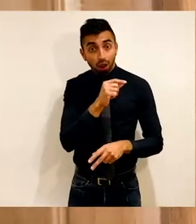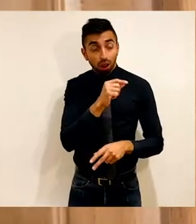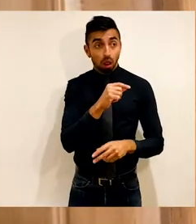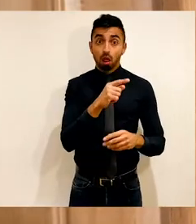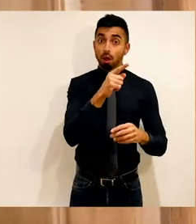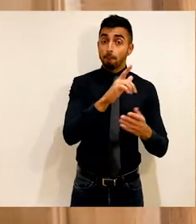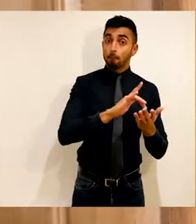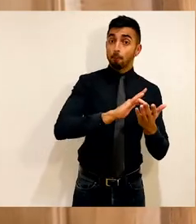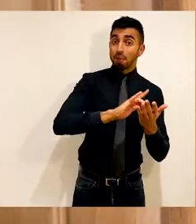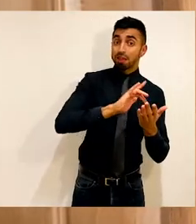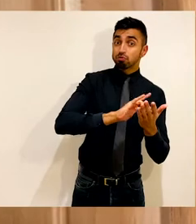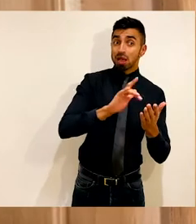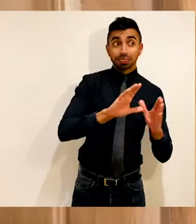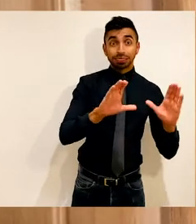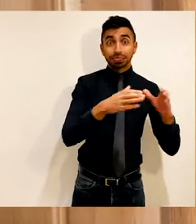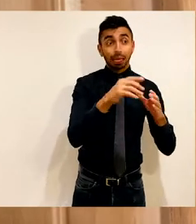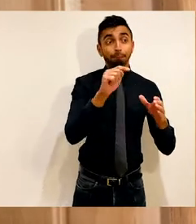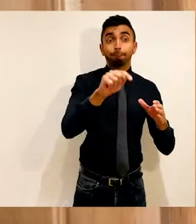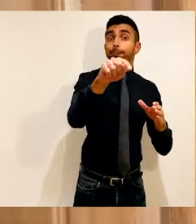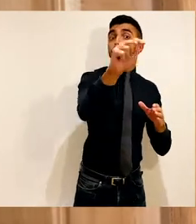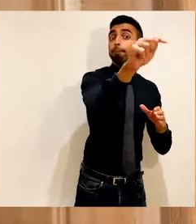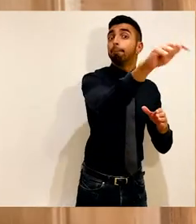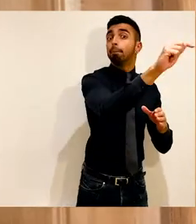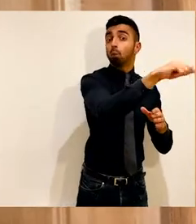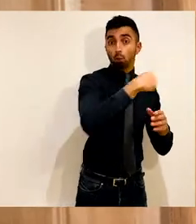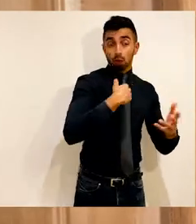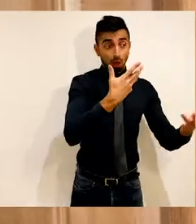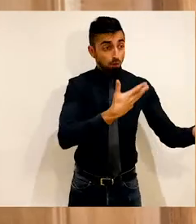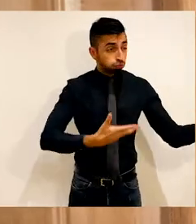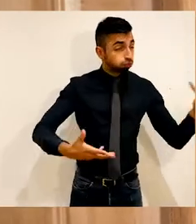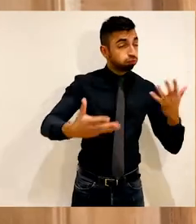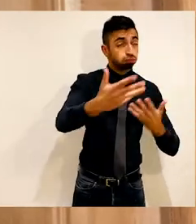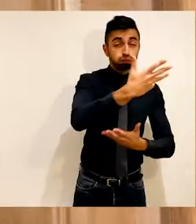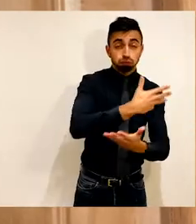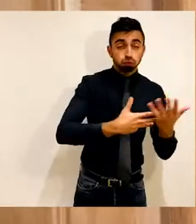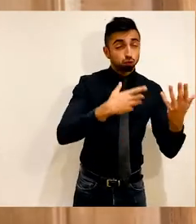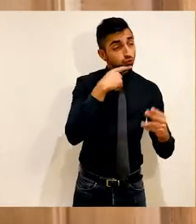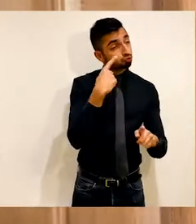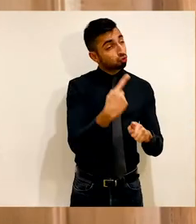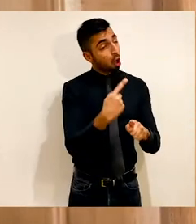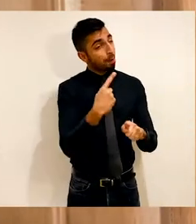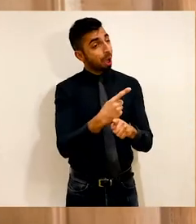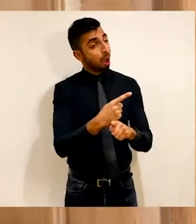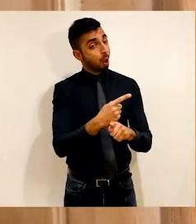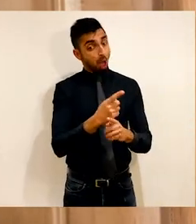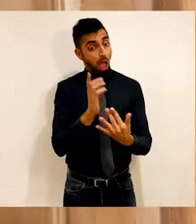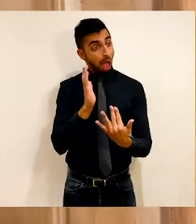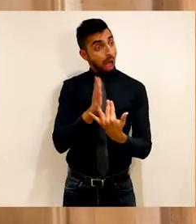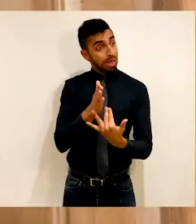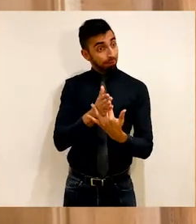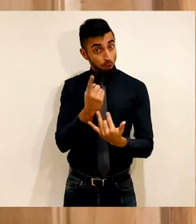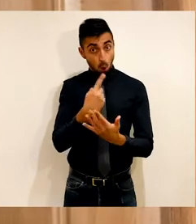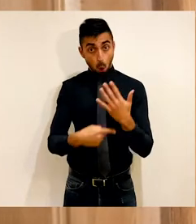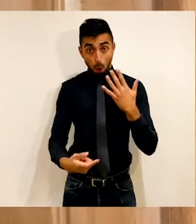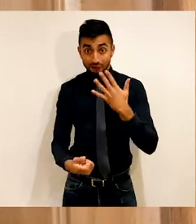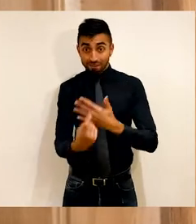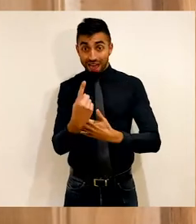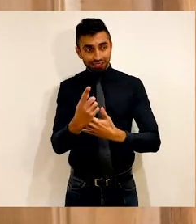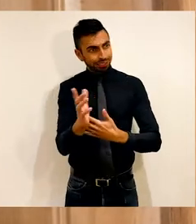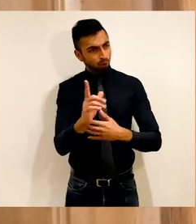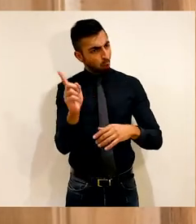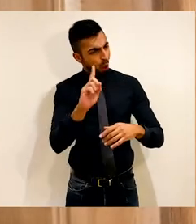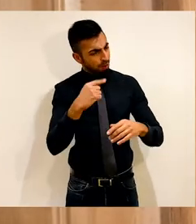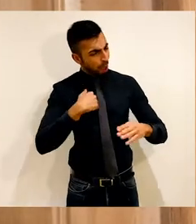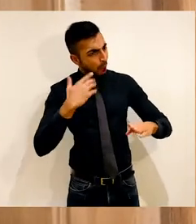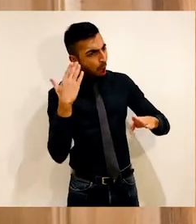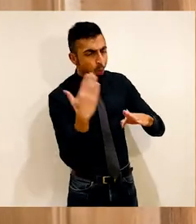We spoke with wider teams at Pinterest to ensure that accessibility wasn't something that we considered just for today.